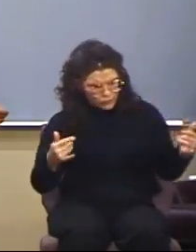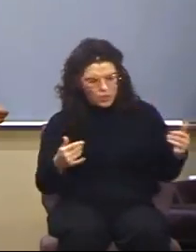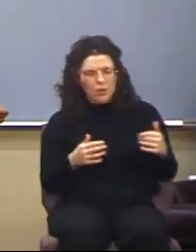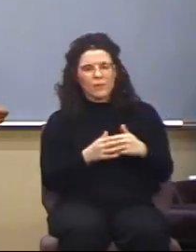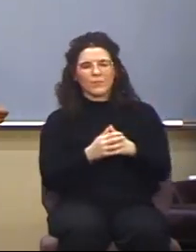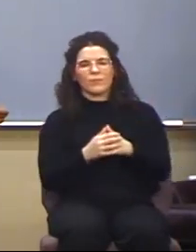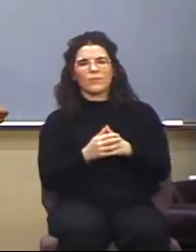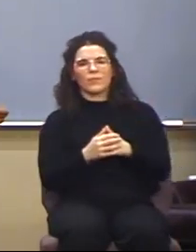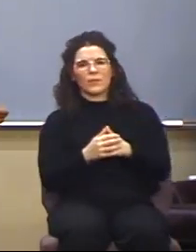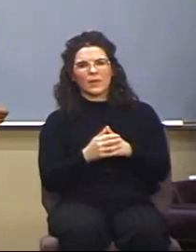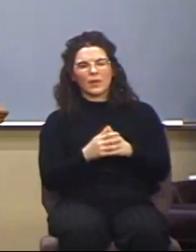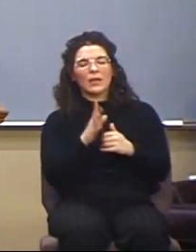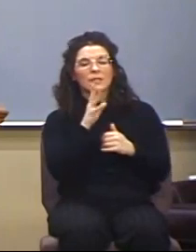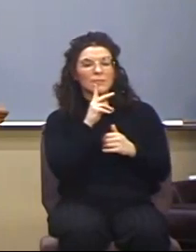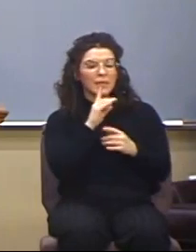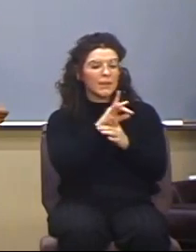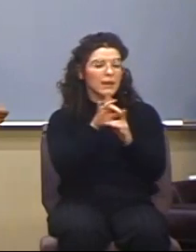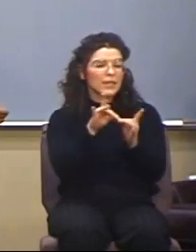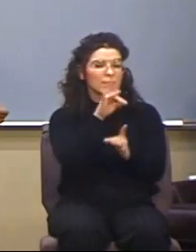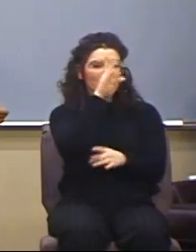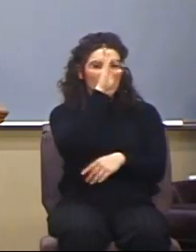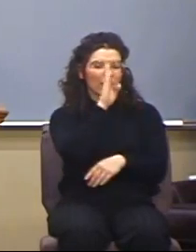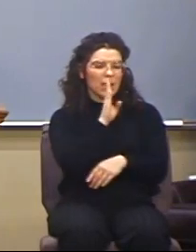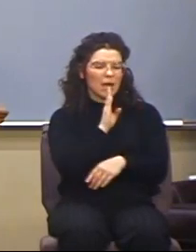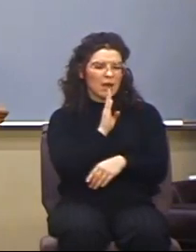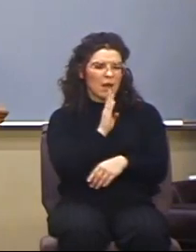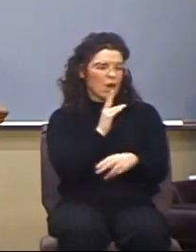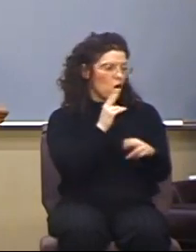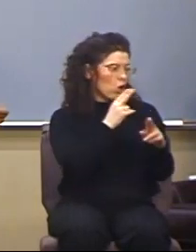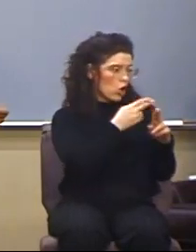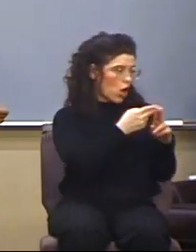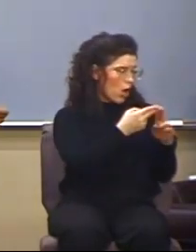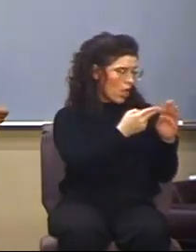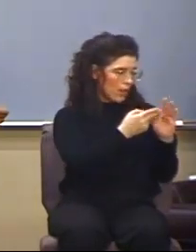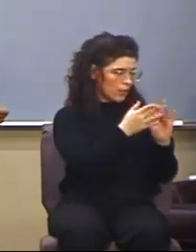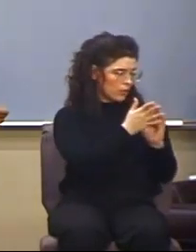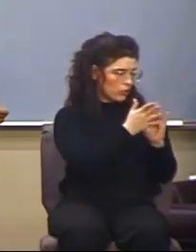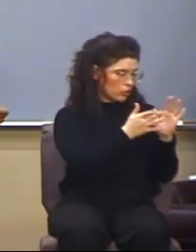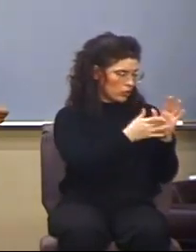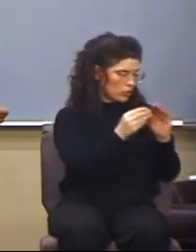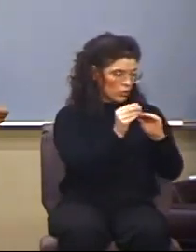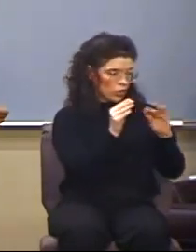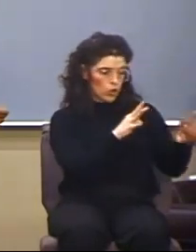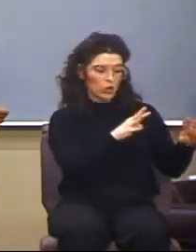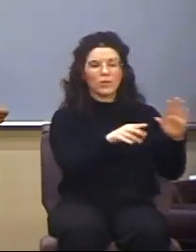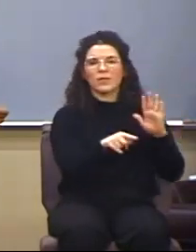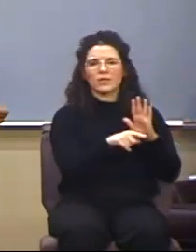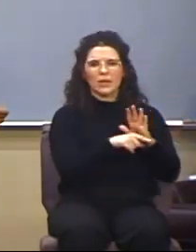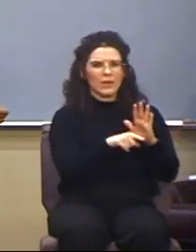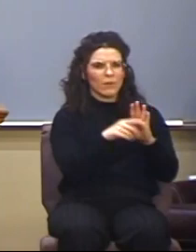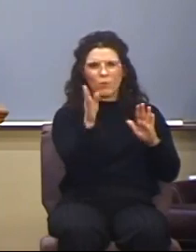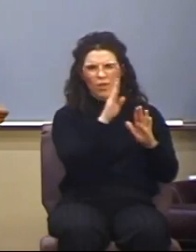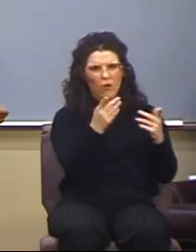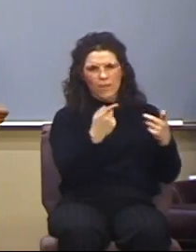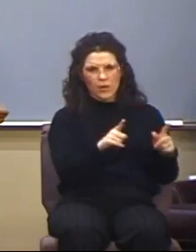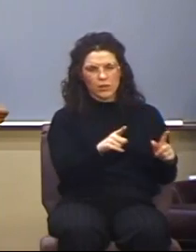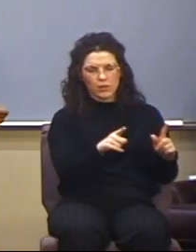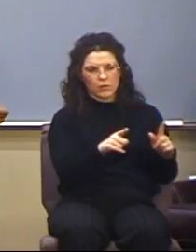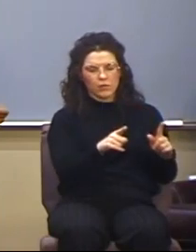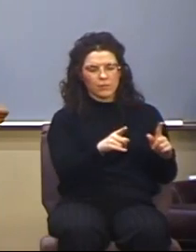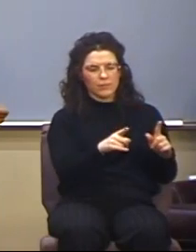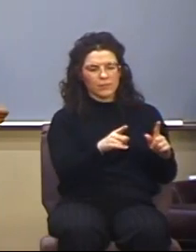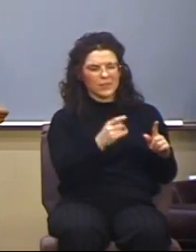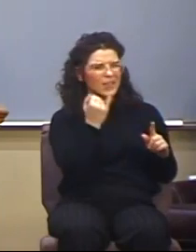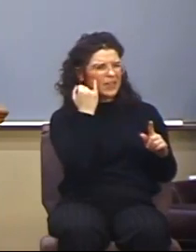will, speaking by the spirit of God, calleth Jesus accursed. First, that's the negative aspect. Keep